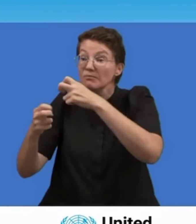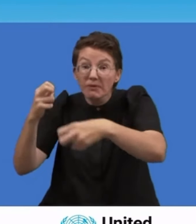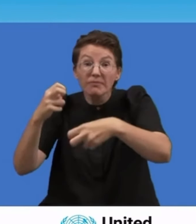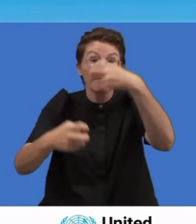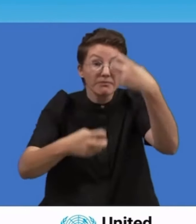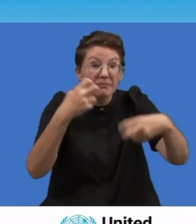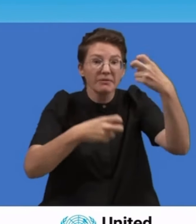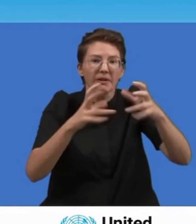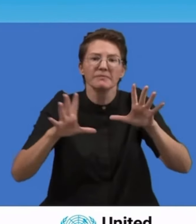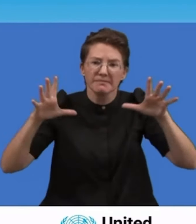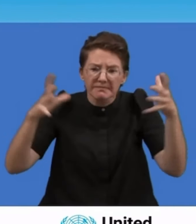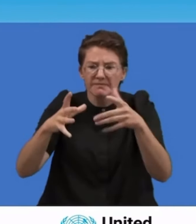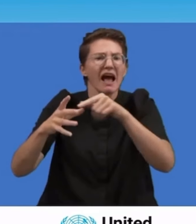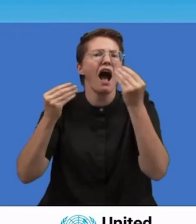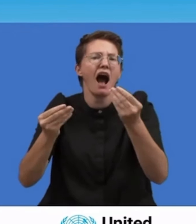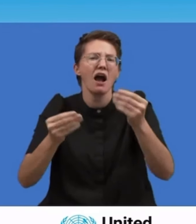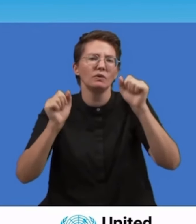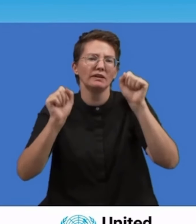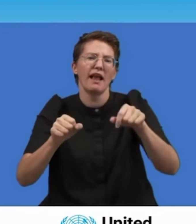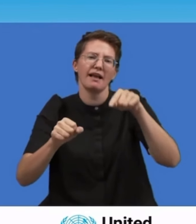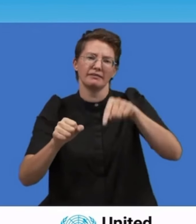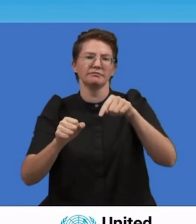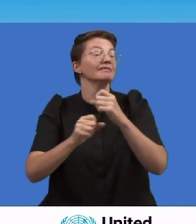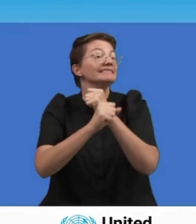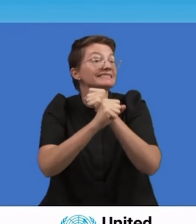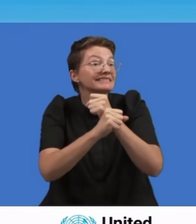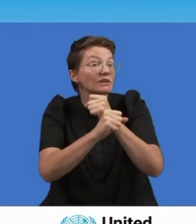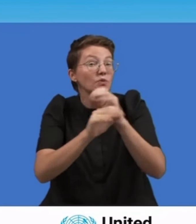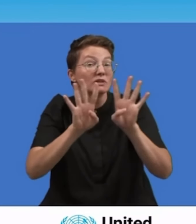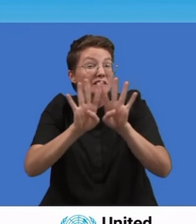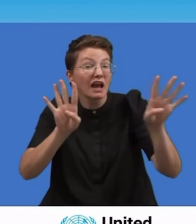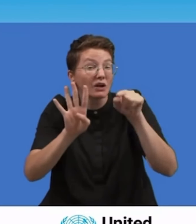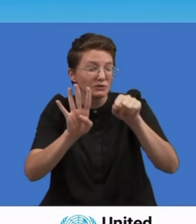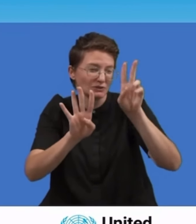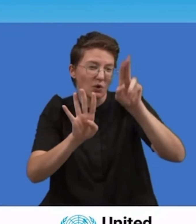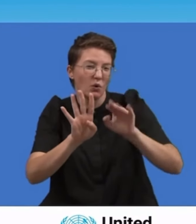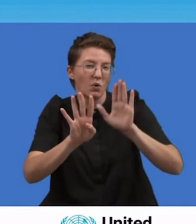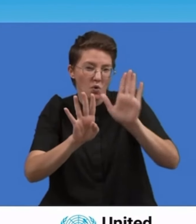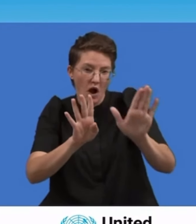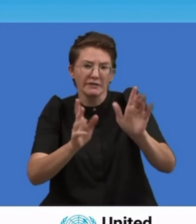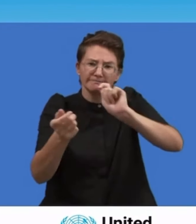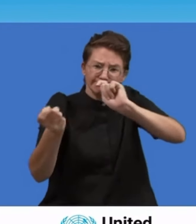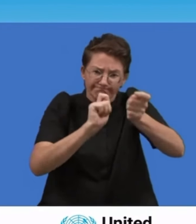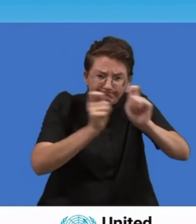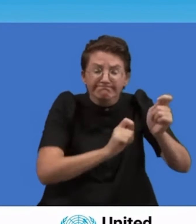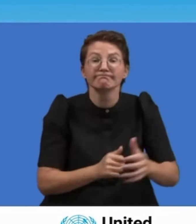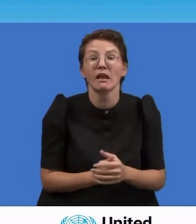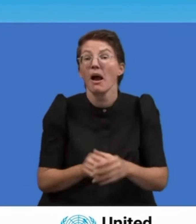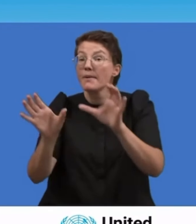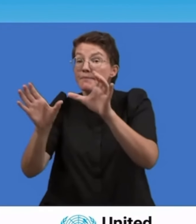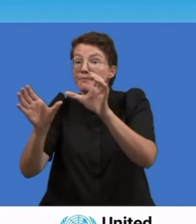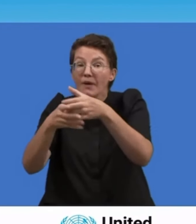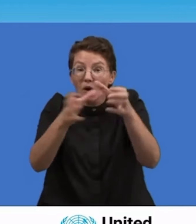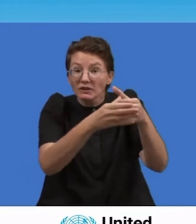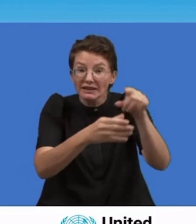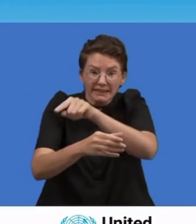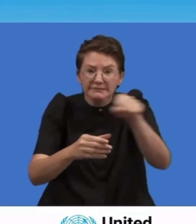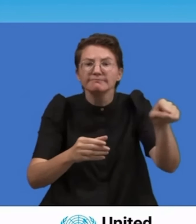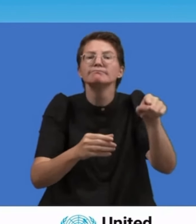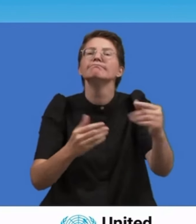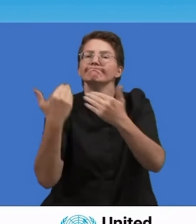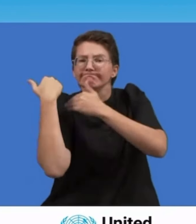are rooted in an unjust and unequal order. Mr. President, the time for half measures is over.